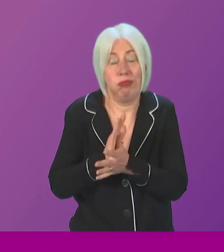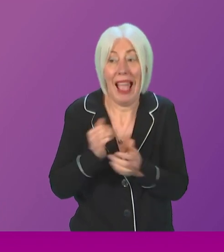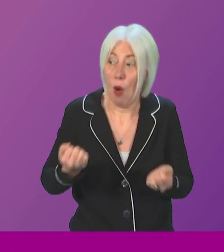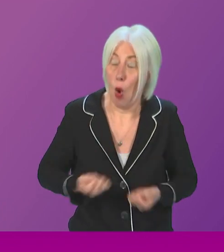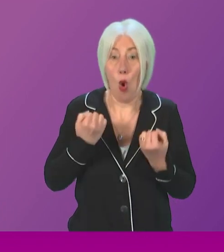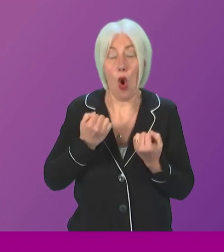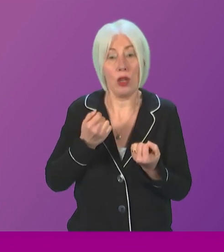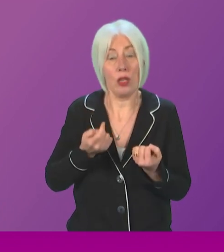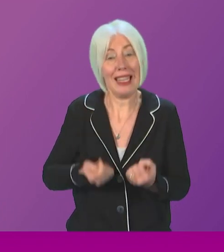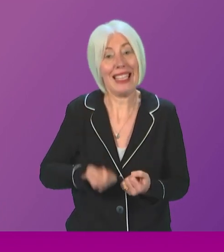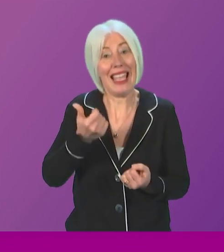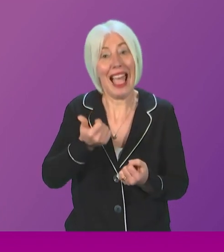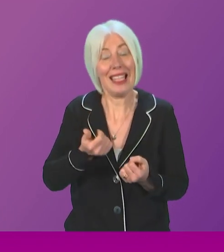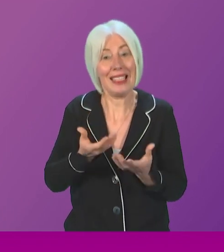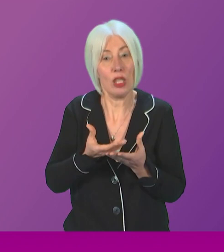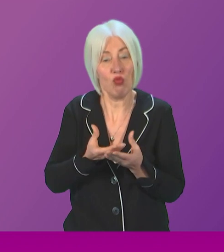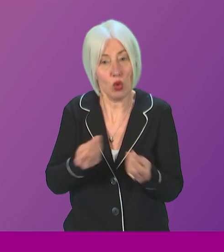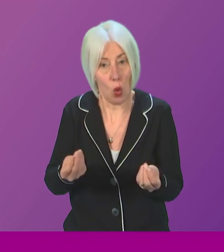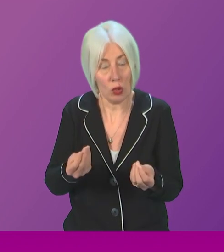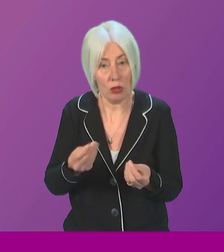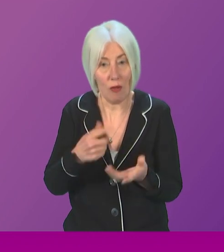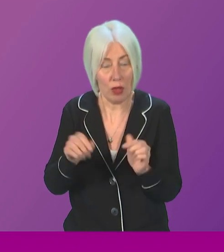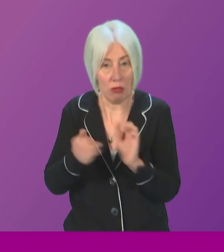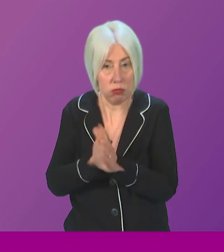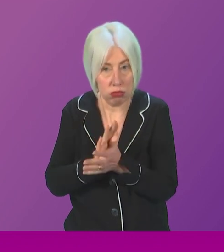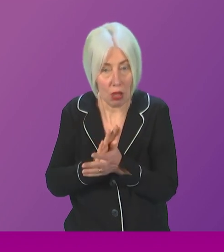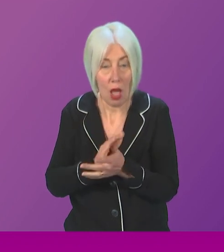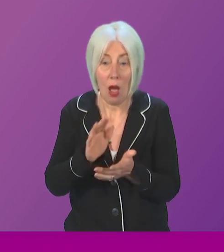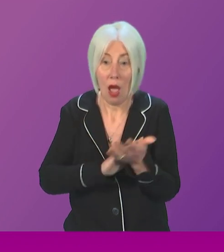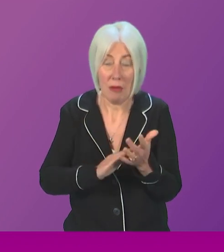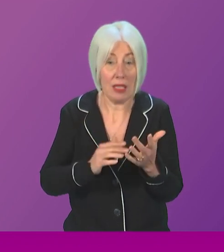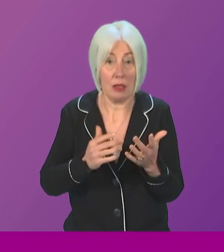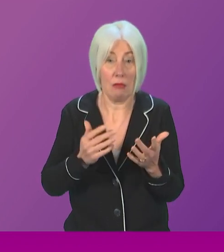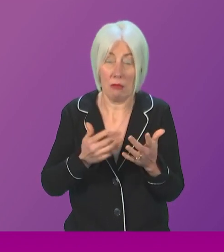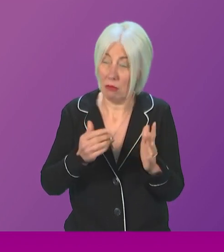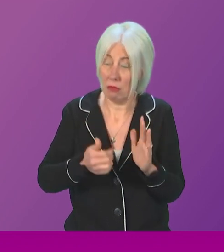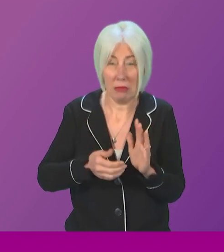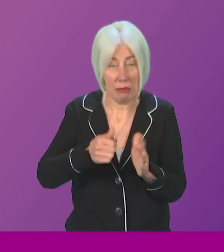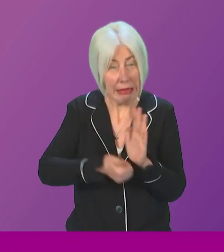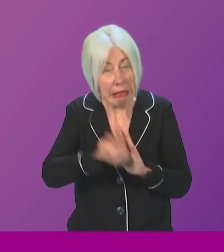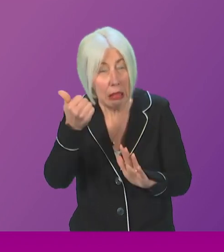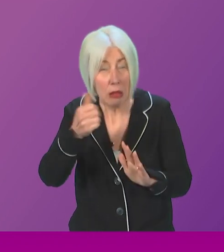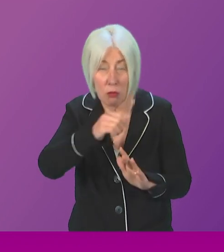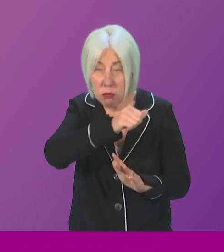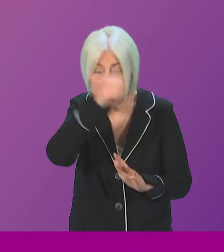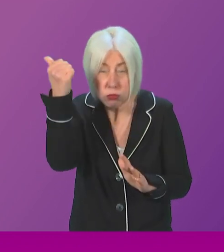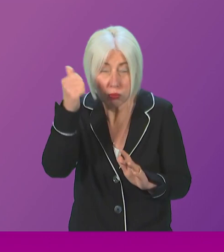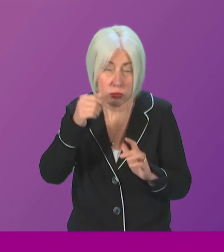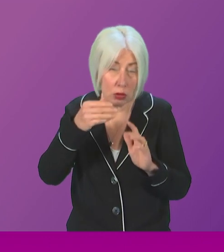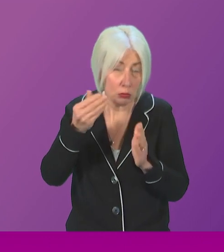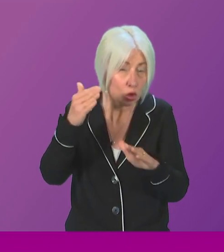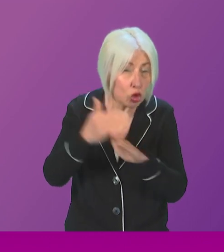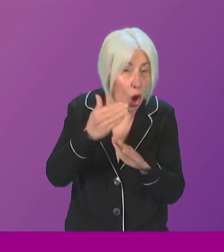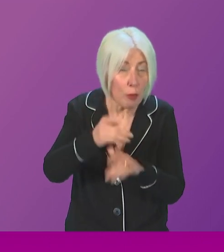would not only decimate tens of thousands of highly skilled, well-paid jobs